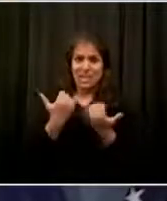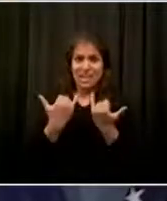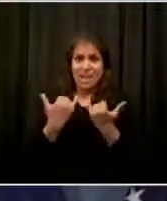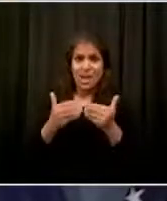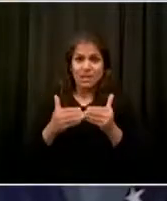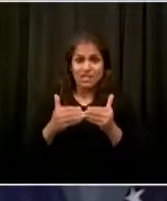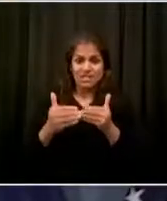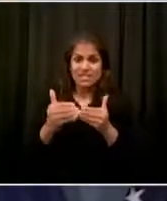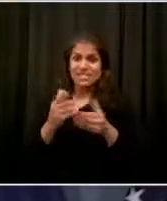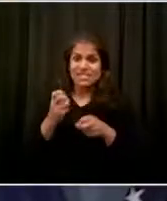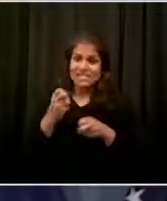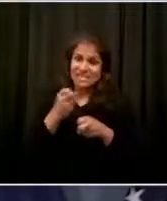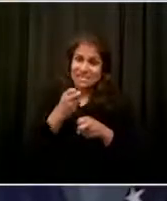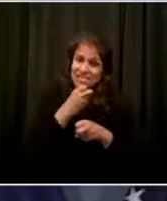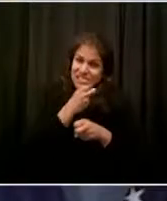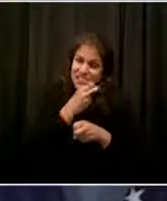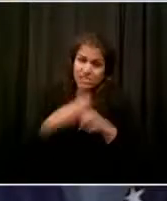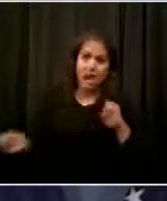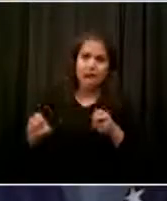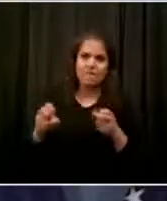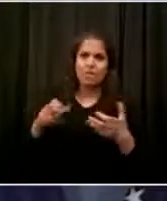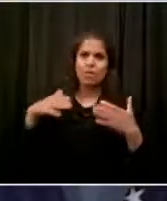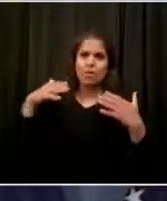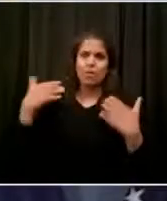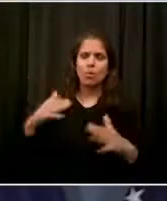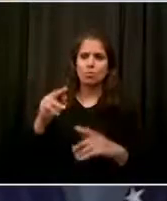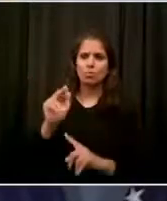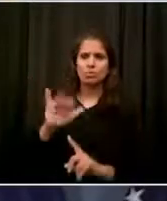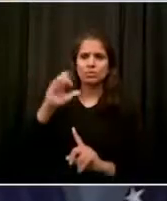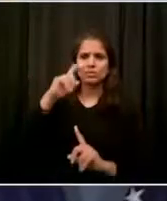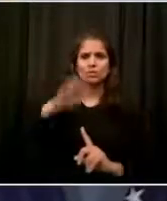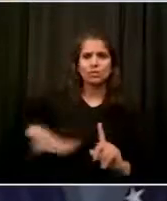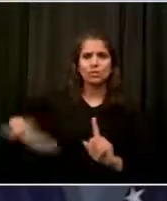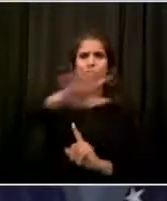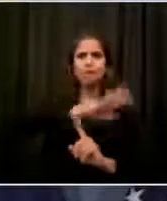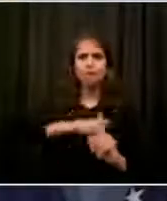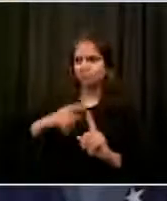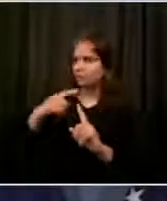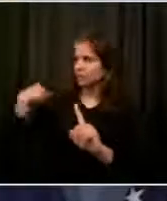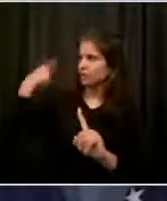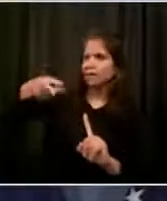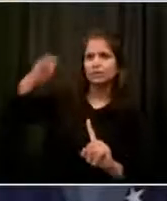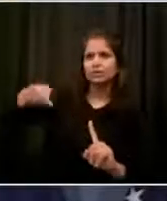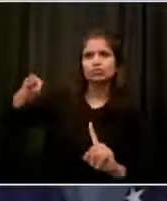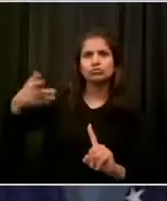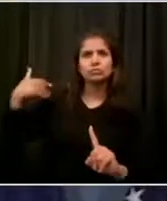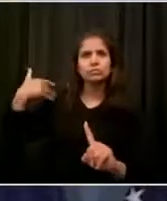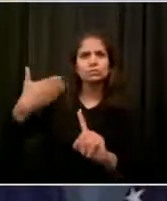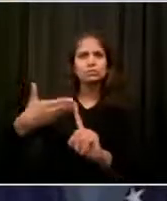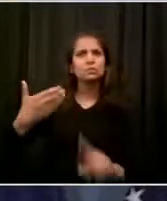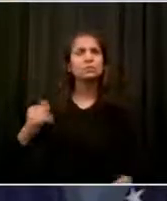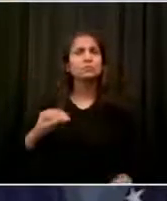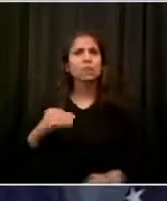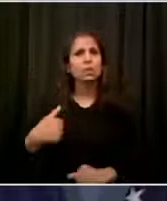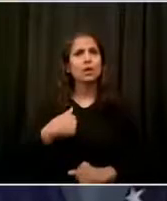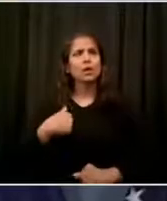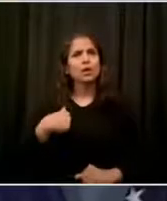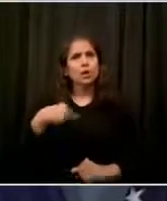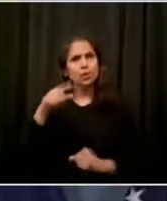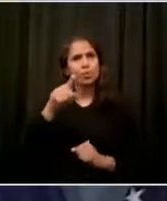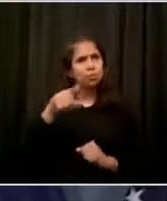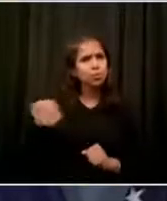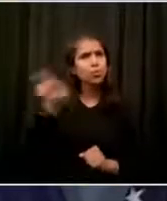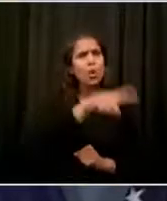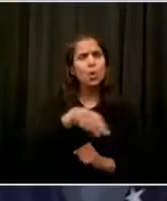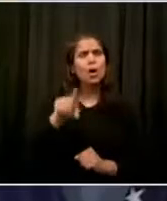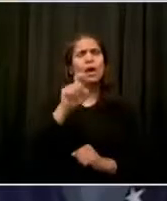think, anything. I think that's the people of New York City that we are willing and able to take on any challenge. So